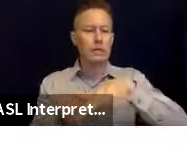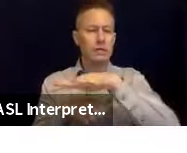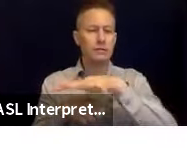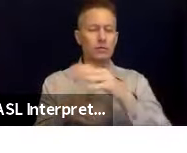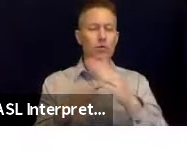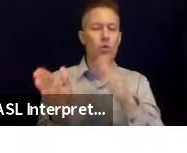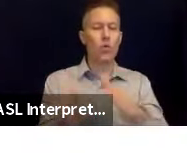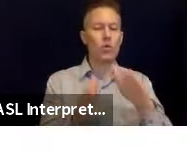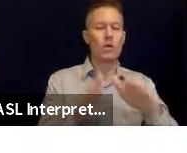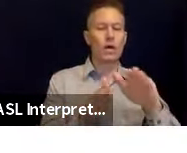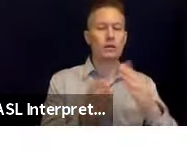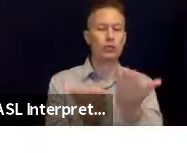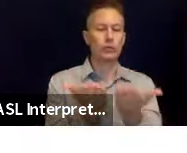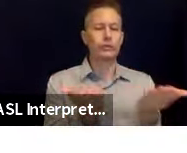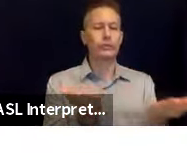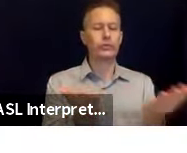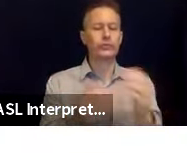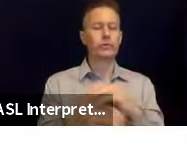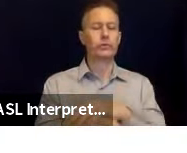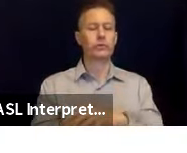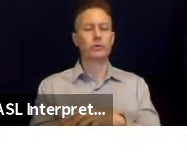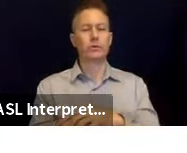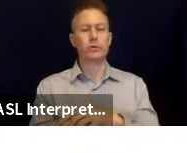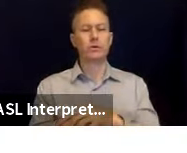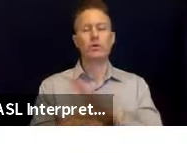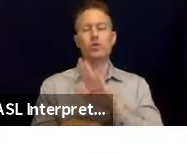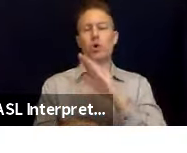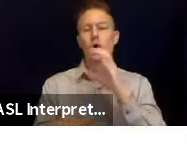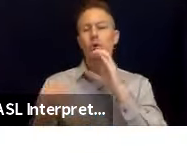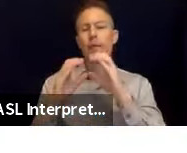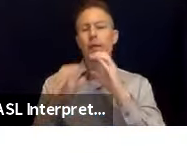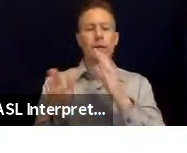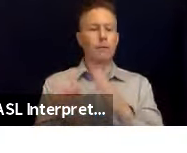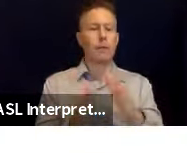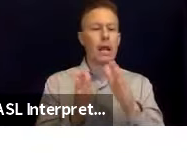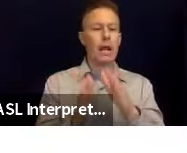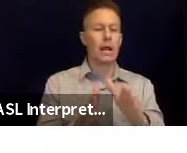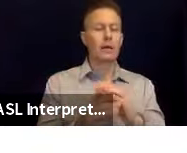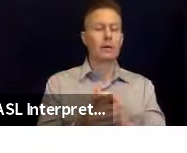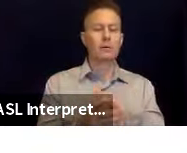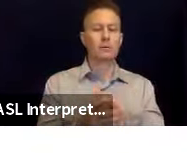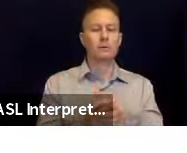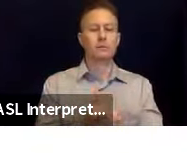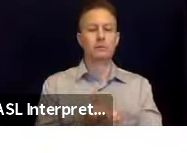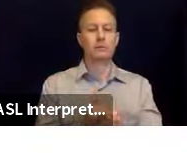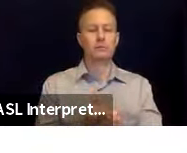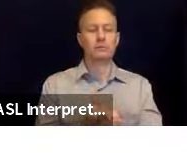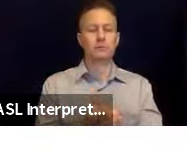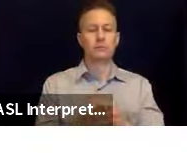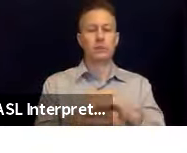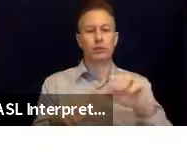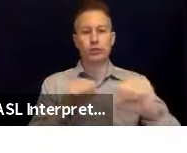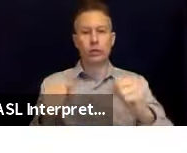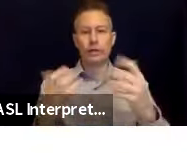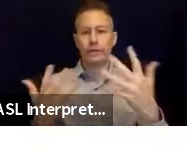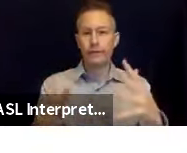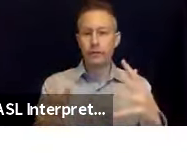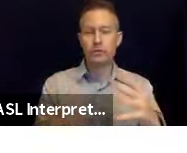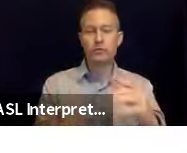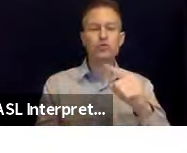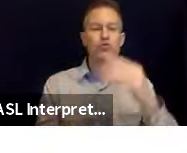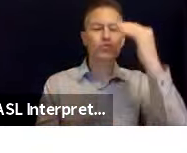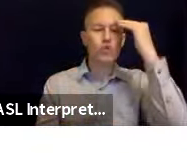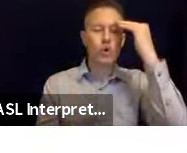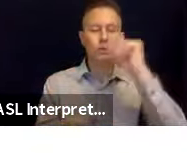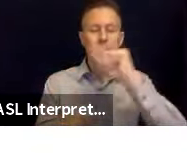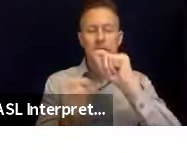think about what your communications plans might be after an earthquake. So once the shaking is over, you know exactly what to do